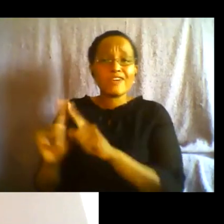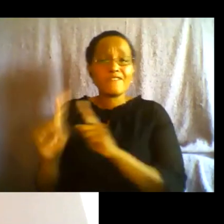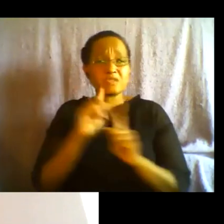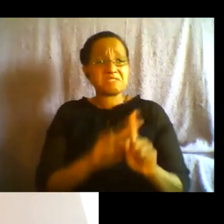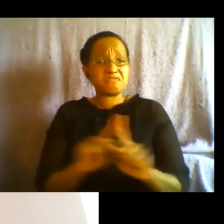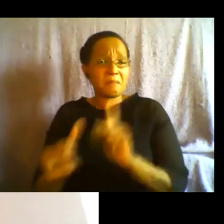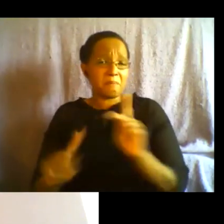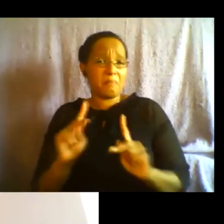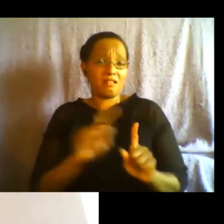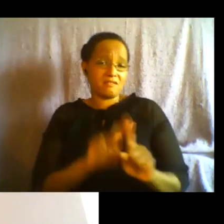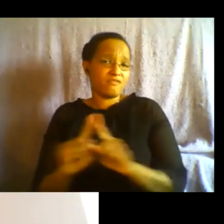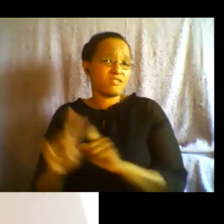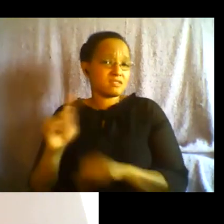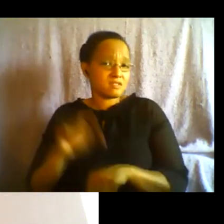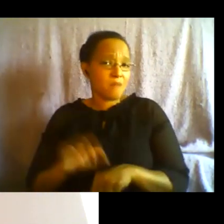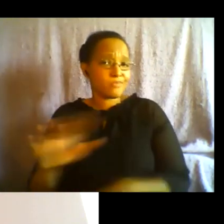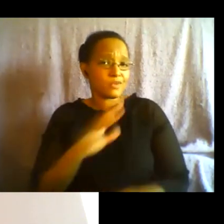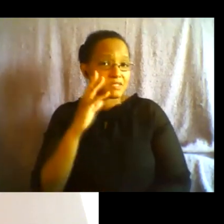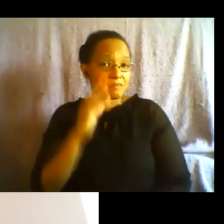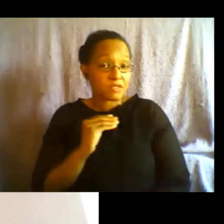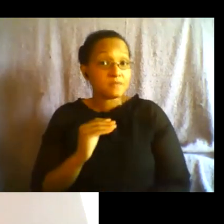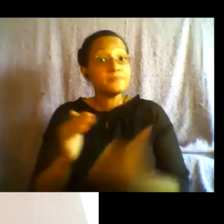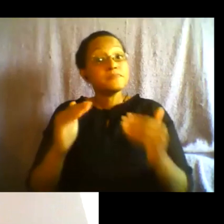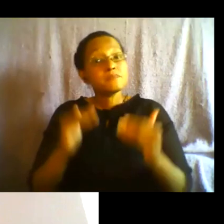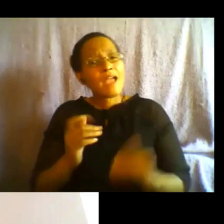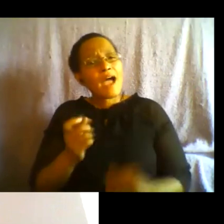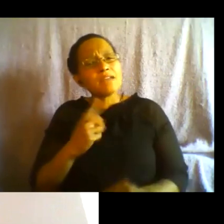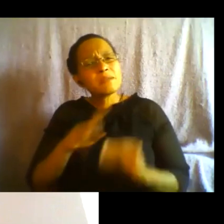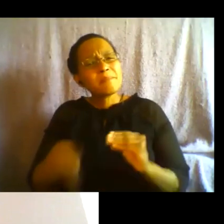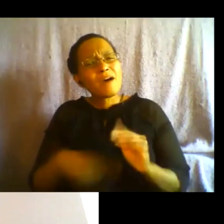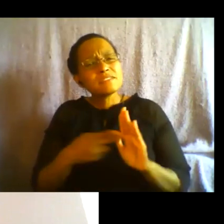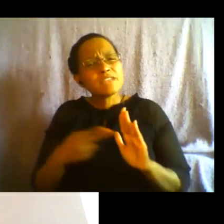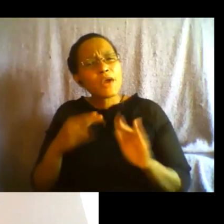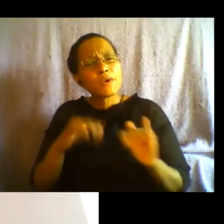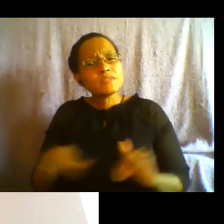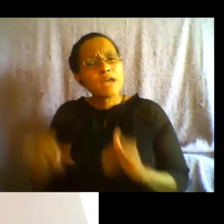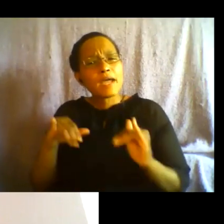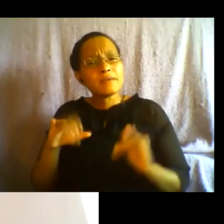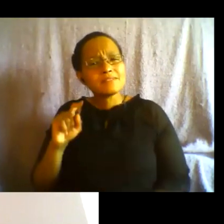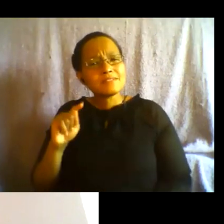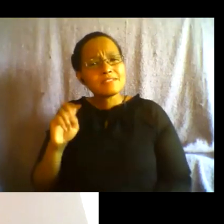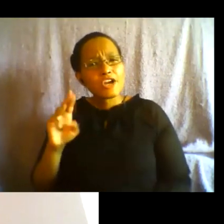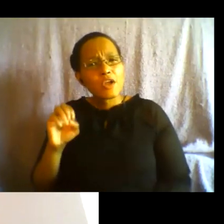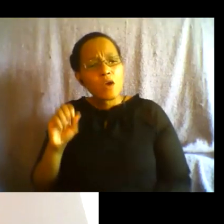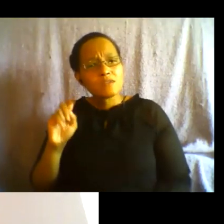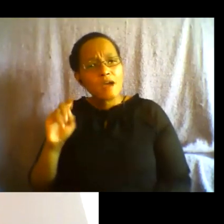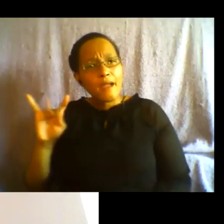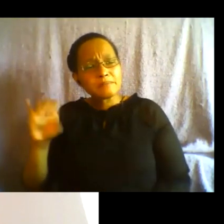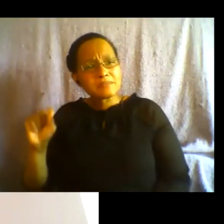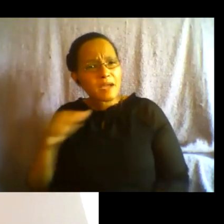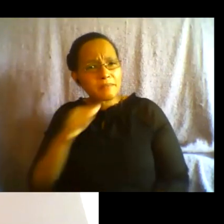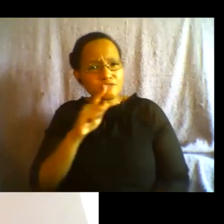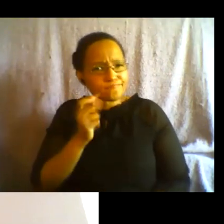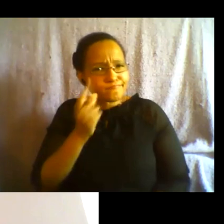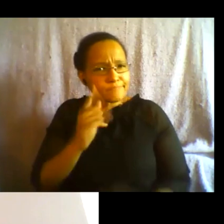um i i if i'm understanding the question properly um sort of what it means that you have this is this